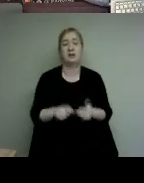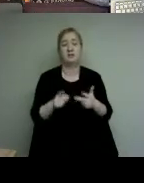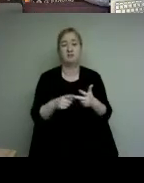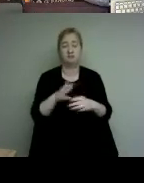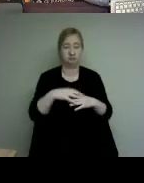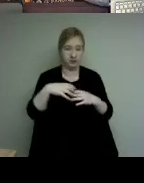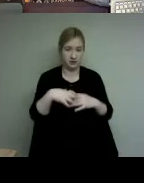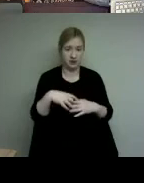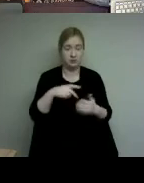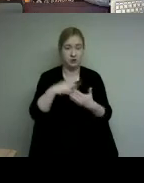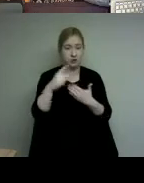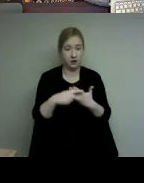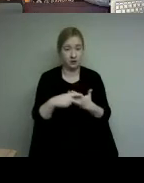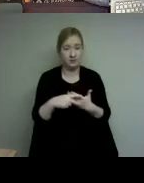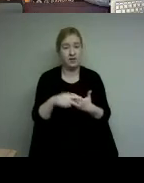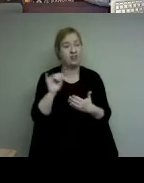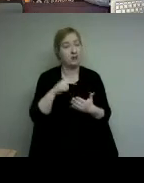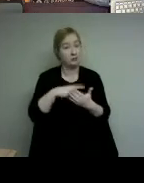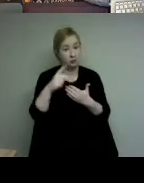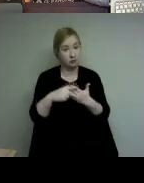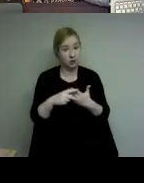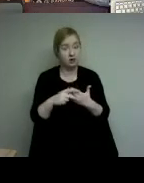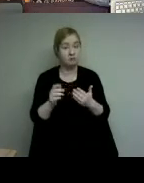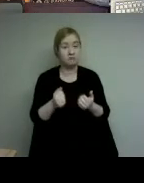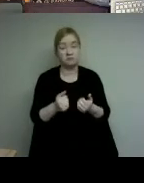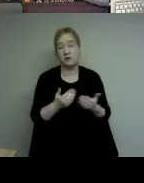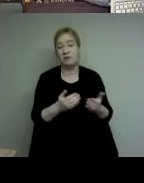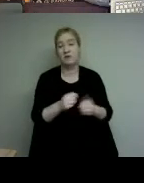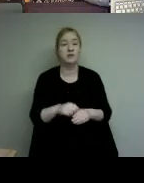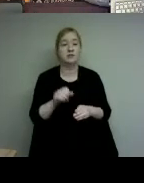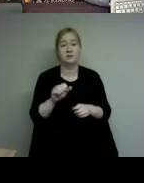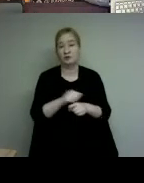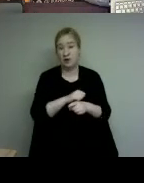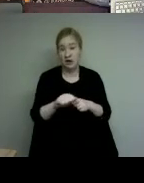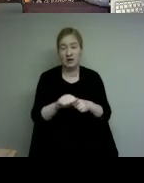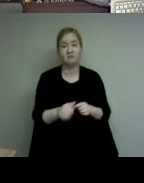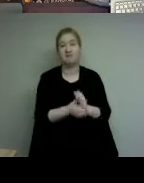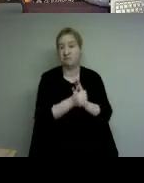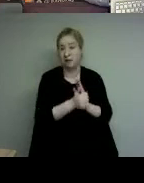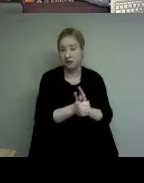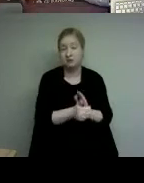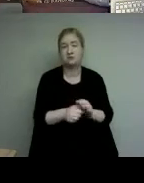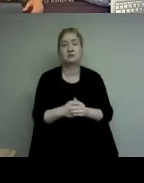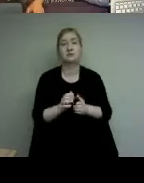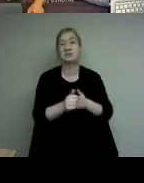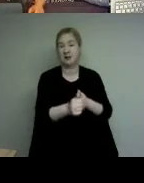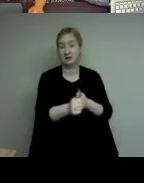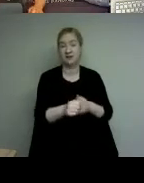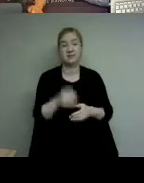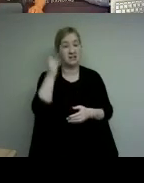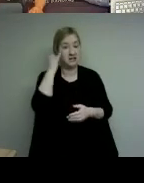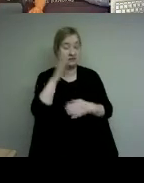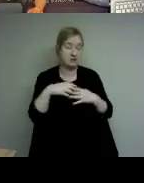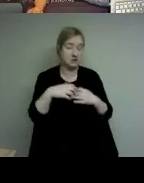indigenous engagement program offers training and guidance for members of any indigenous community or organization who are interested in pursuing future